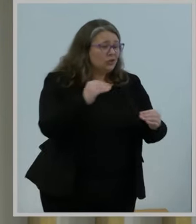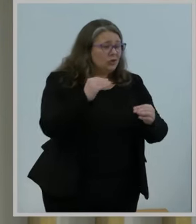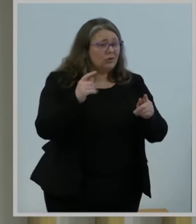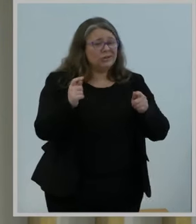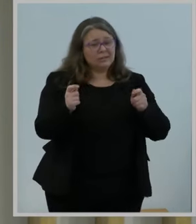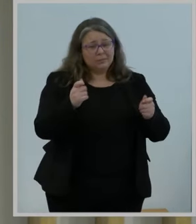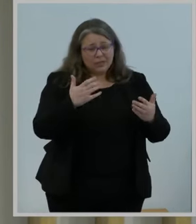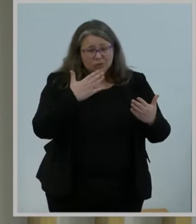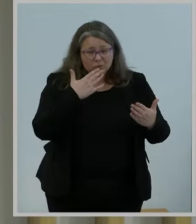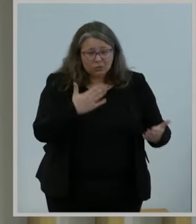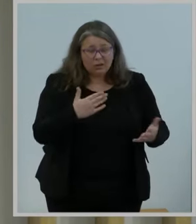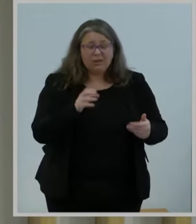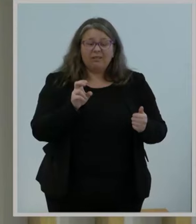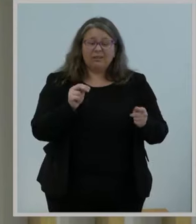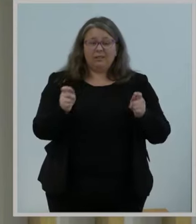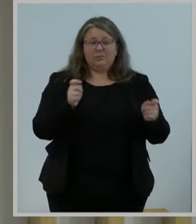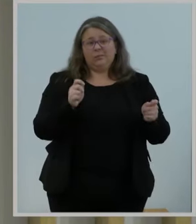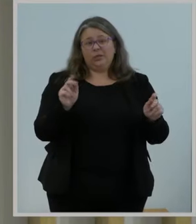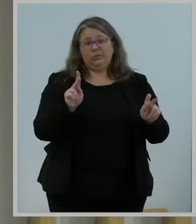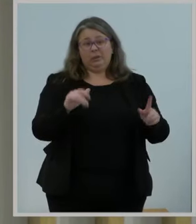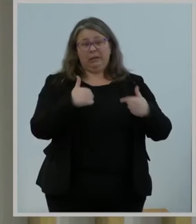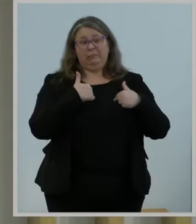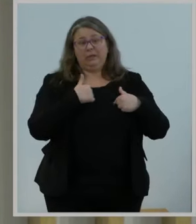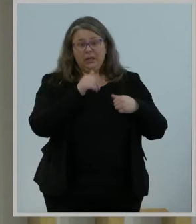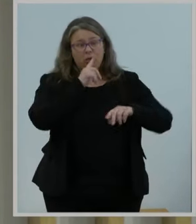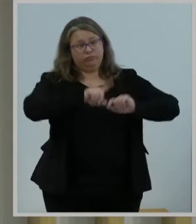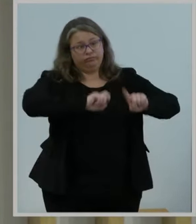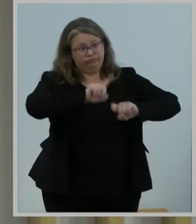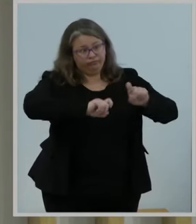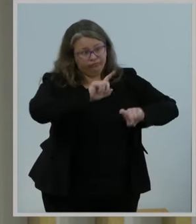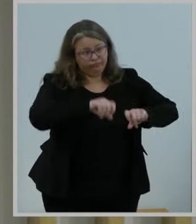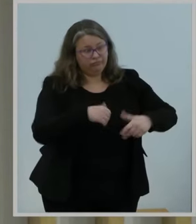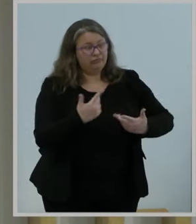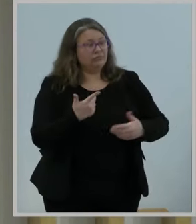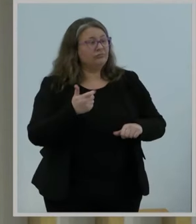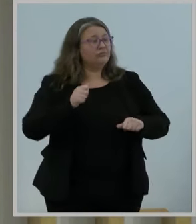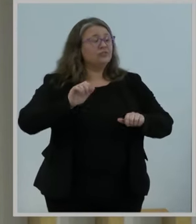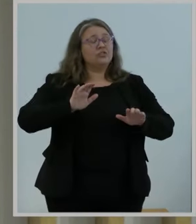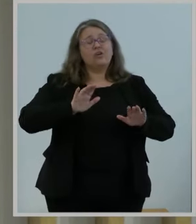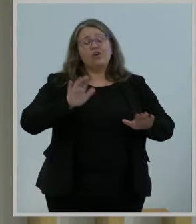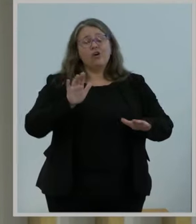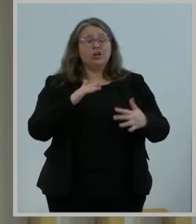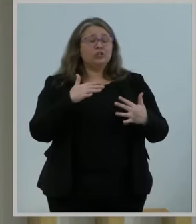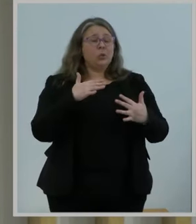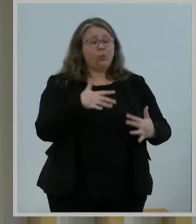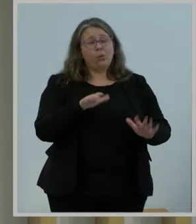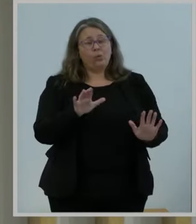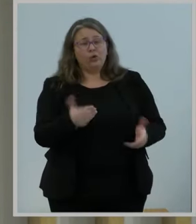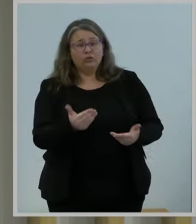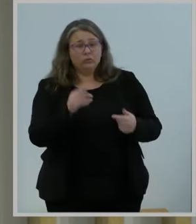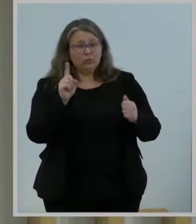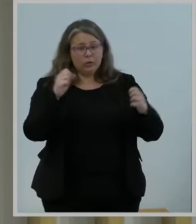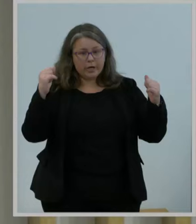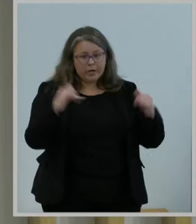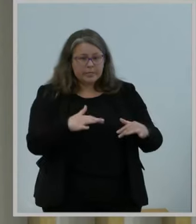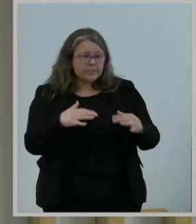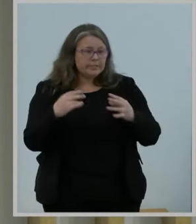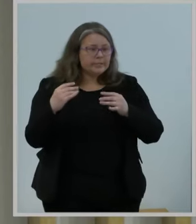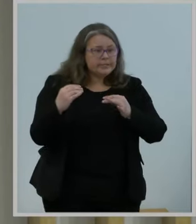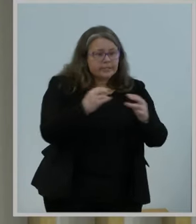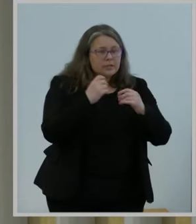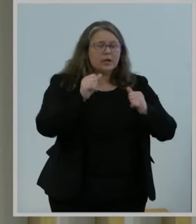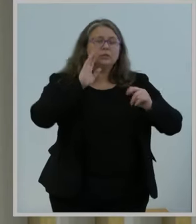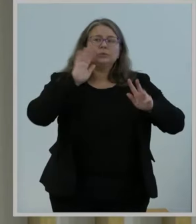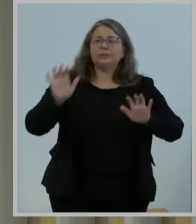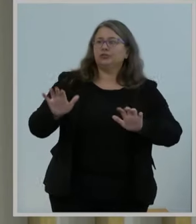bunch of questions. He decorated the auction war room with lights for the holidays, brought in strange little tabletop creatures, and made his teammates laugh when